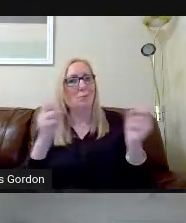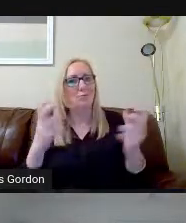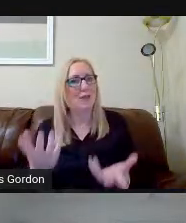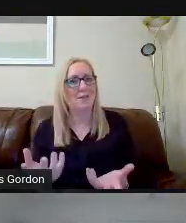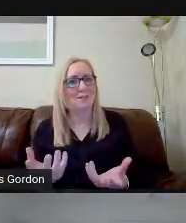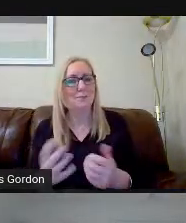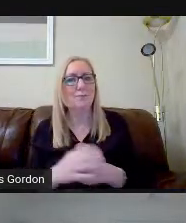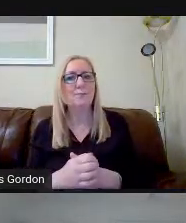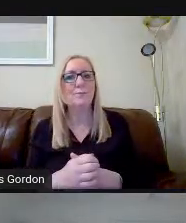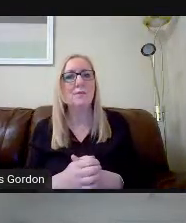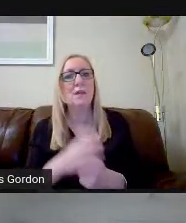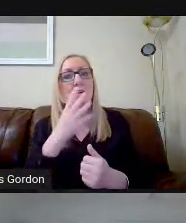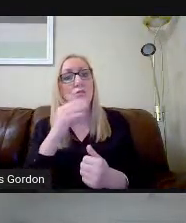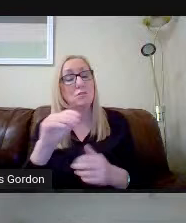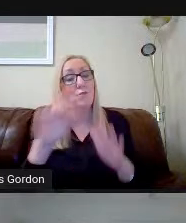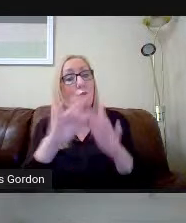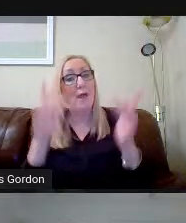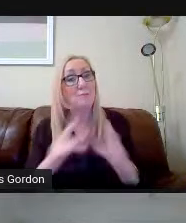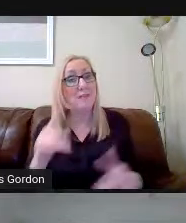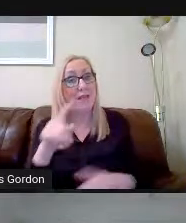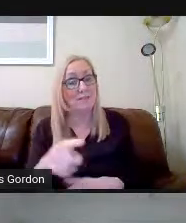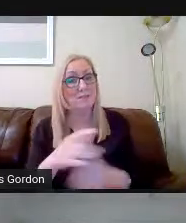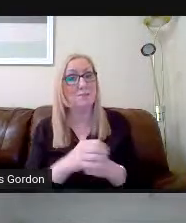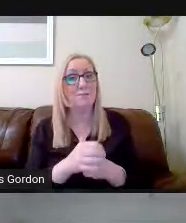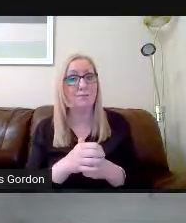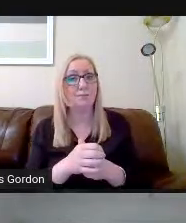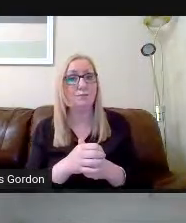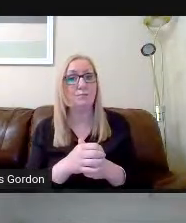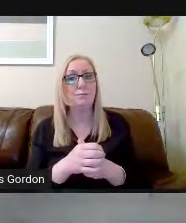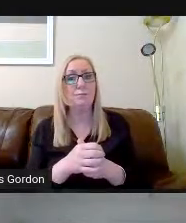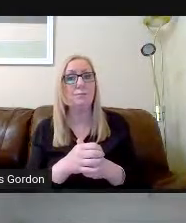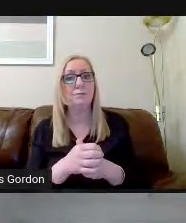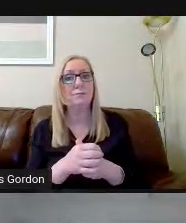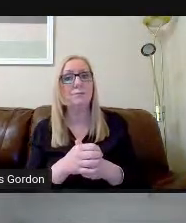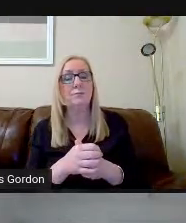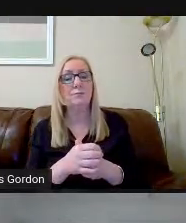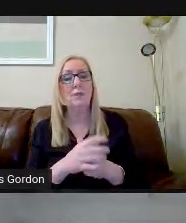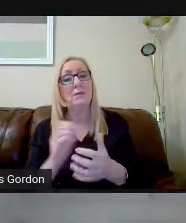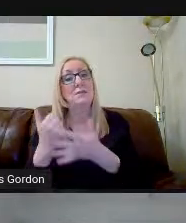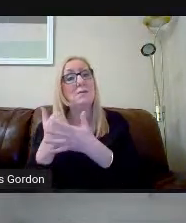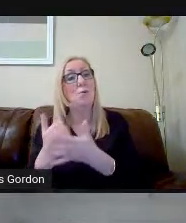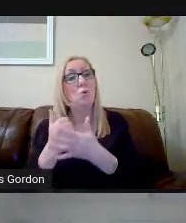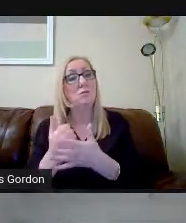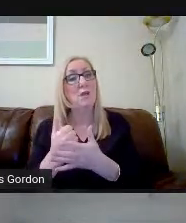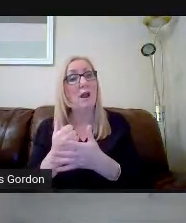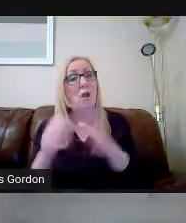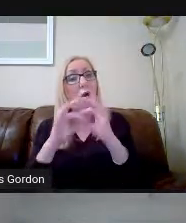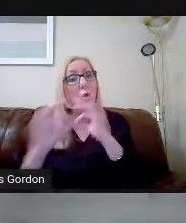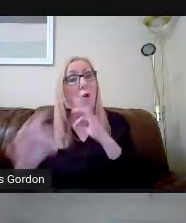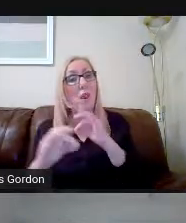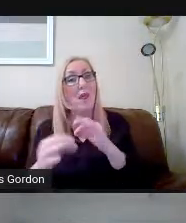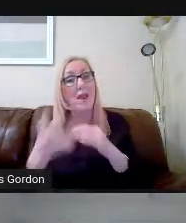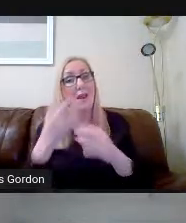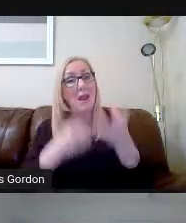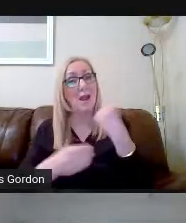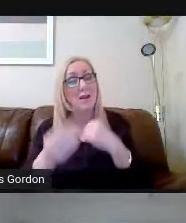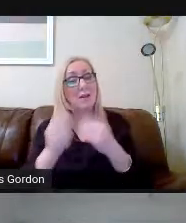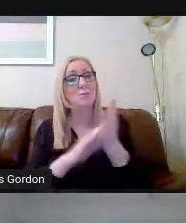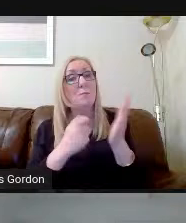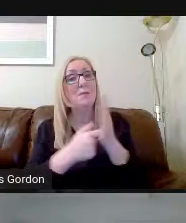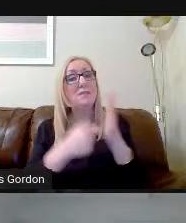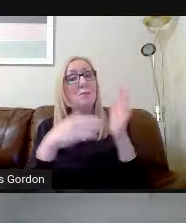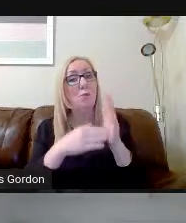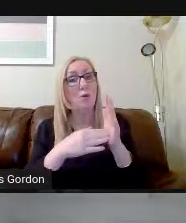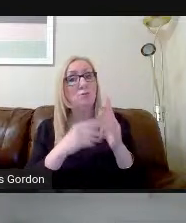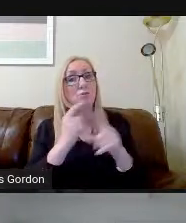Some useful websites there in terms of, you know, supporting online learning. And Mr Monaghan mentioned that